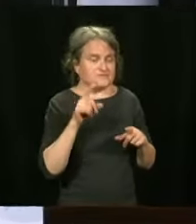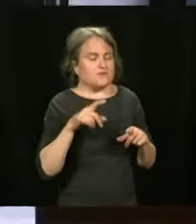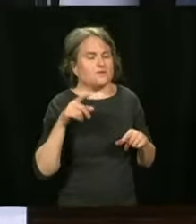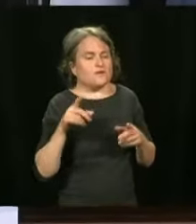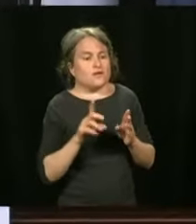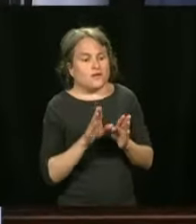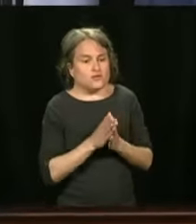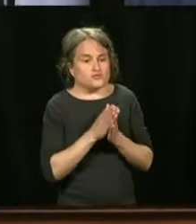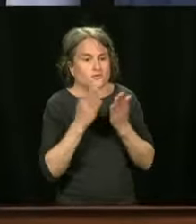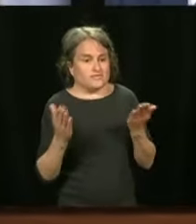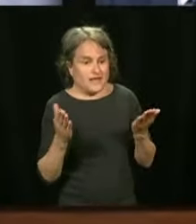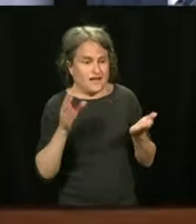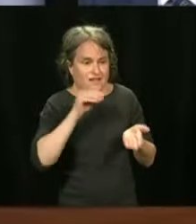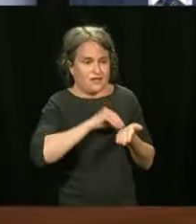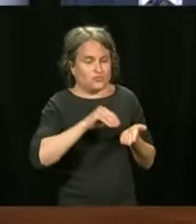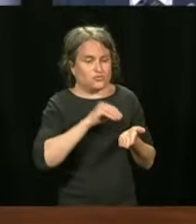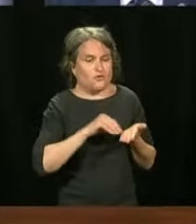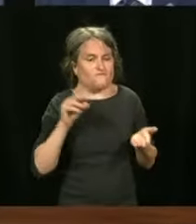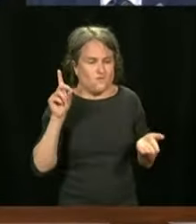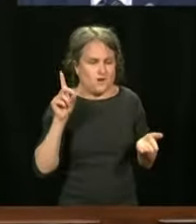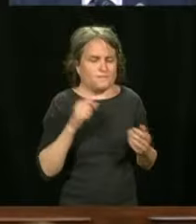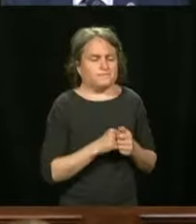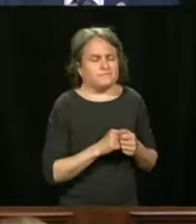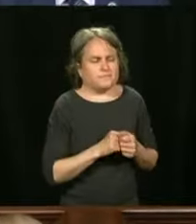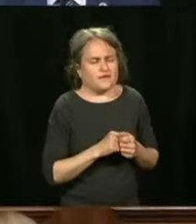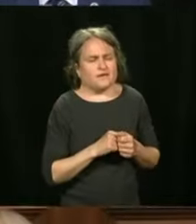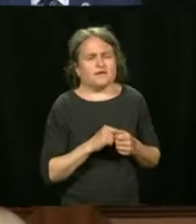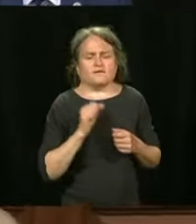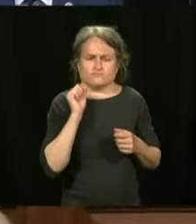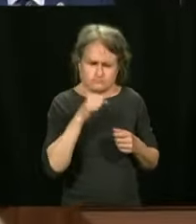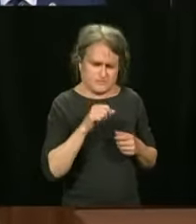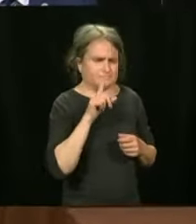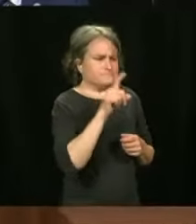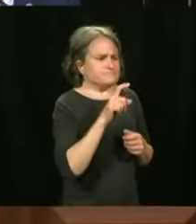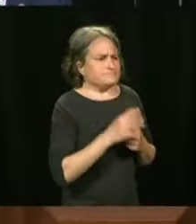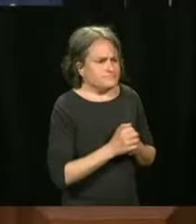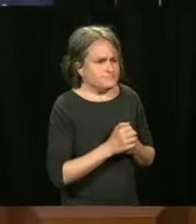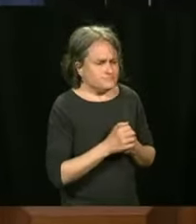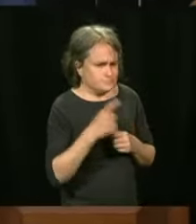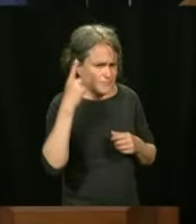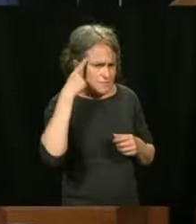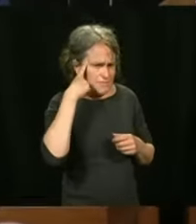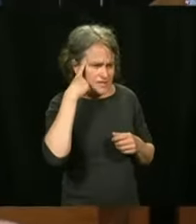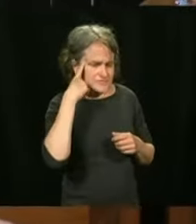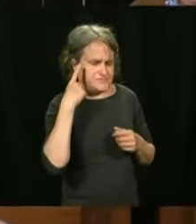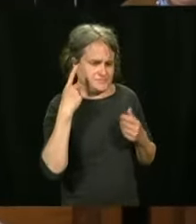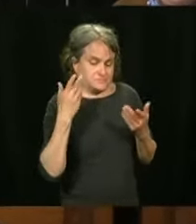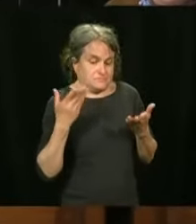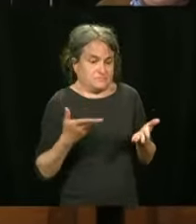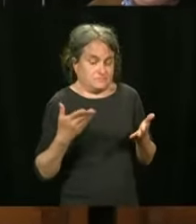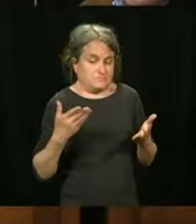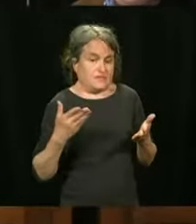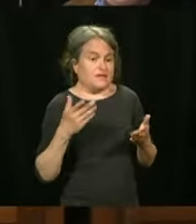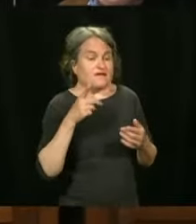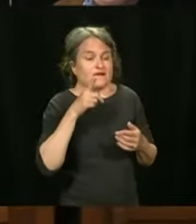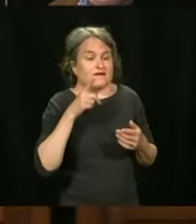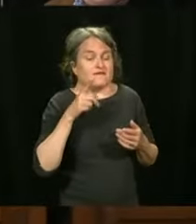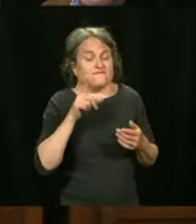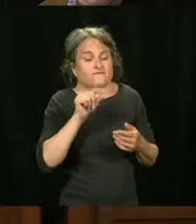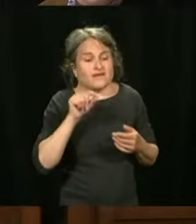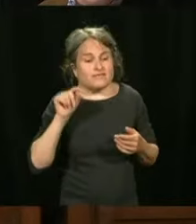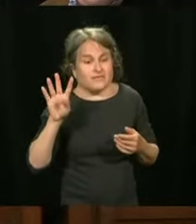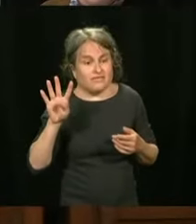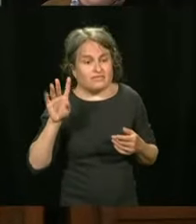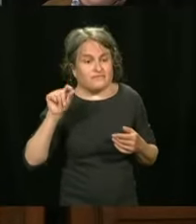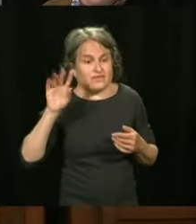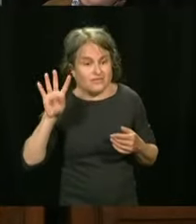I want to know how many second doses do you think you've given that